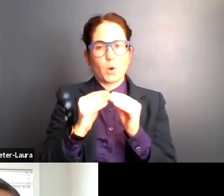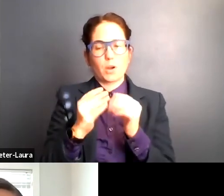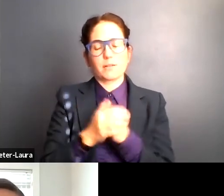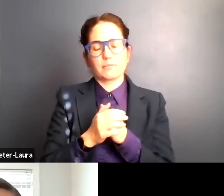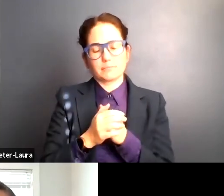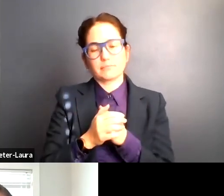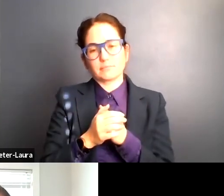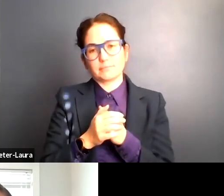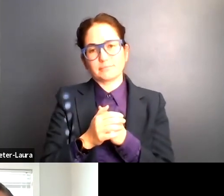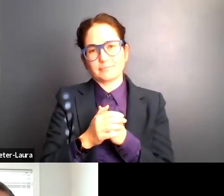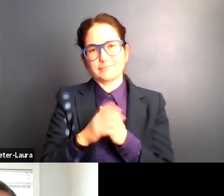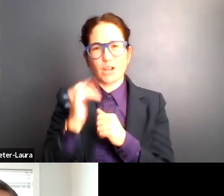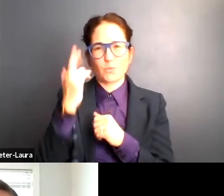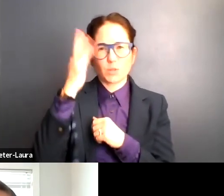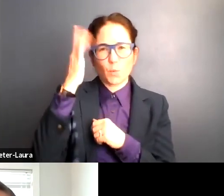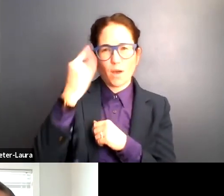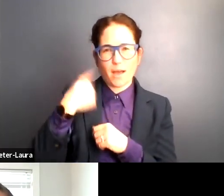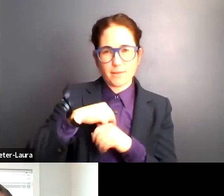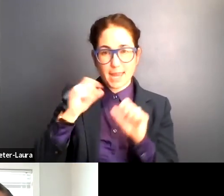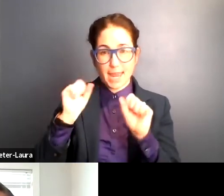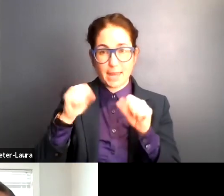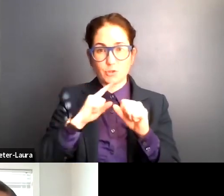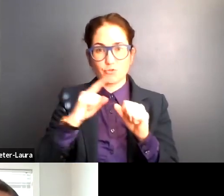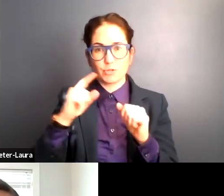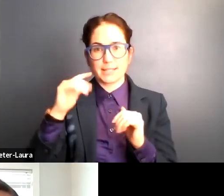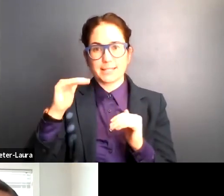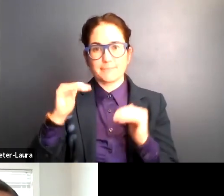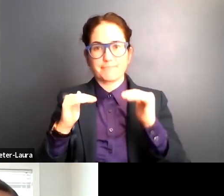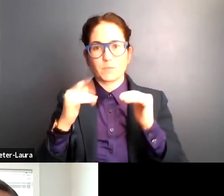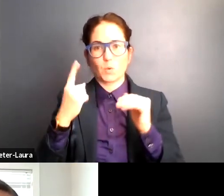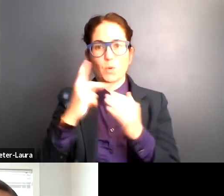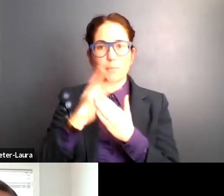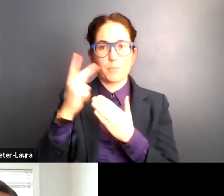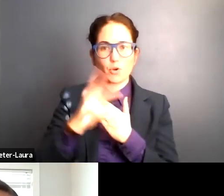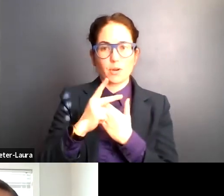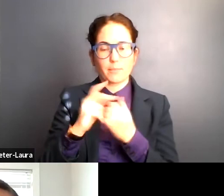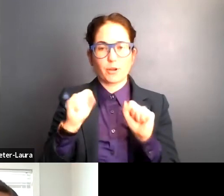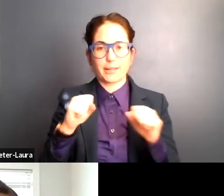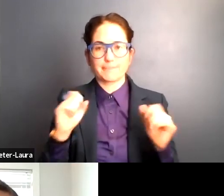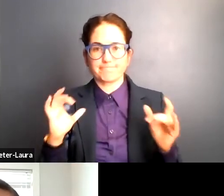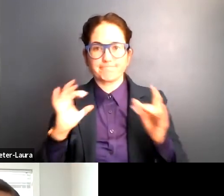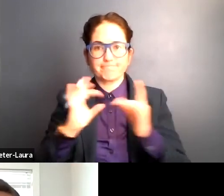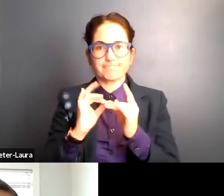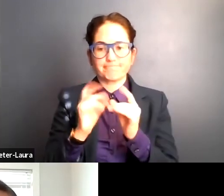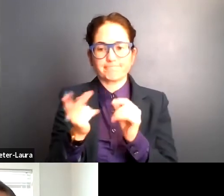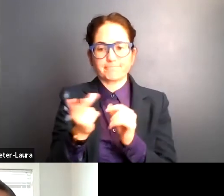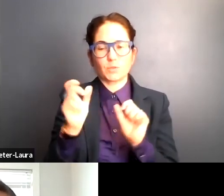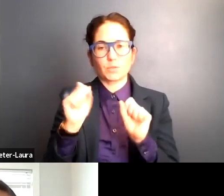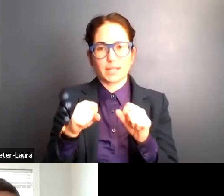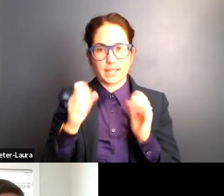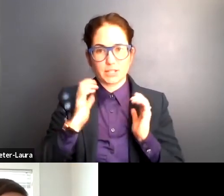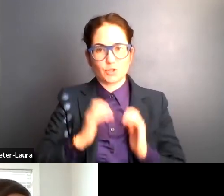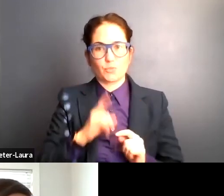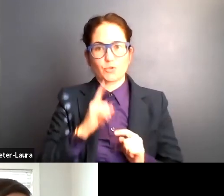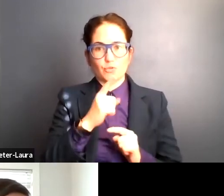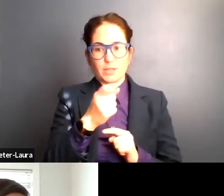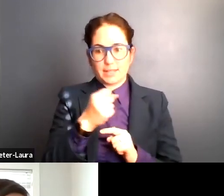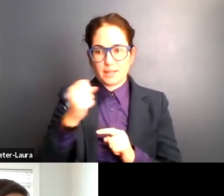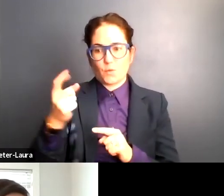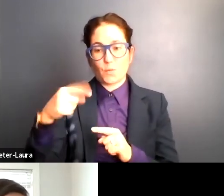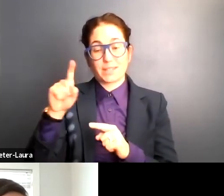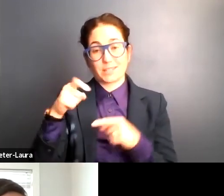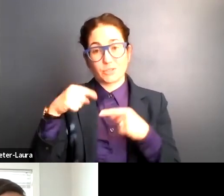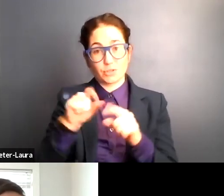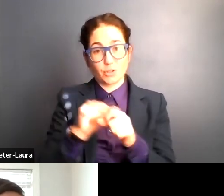of the reason why we were able to leverage one program to another in order to get consumers really what they needed during